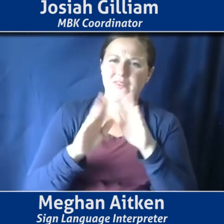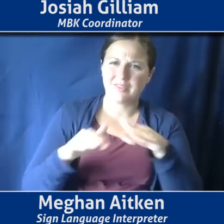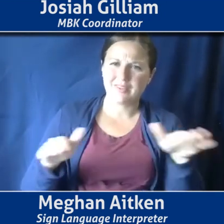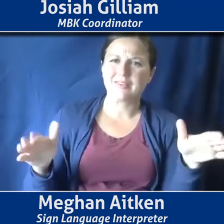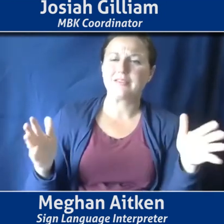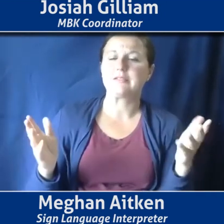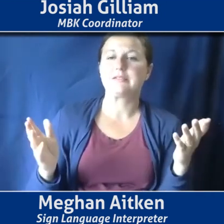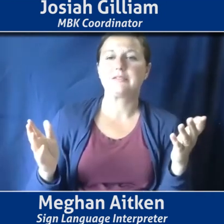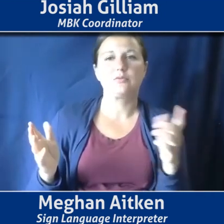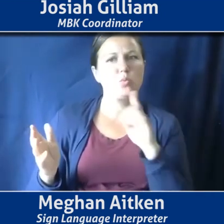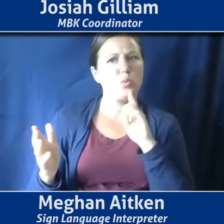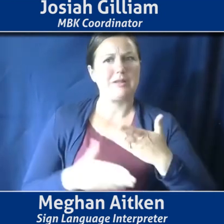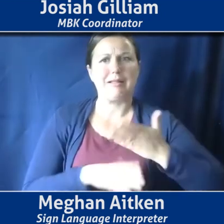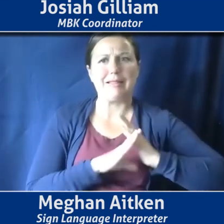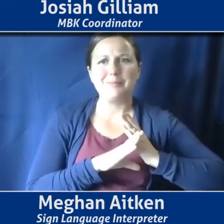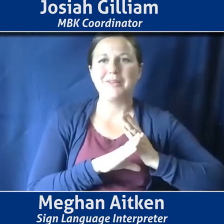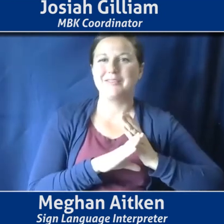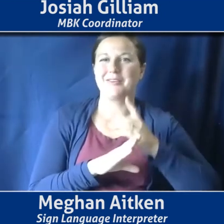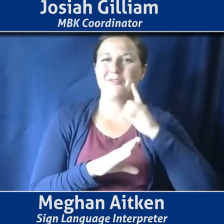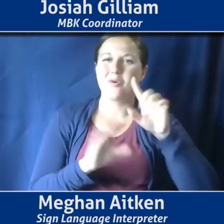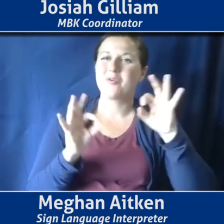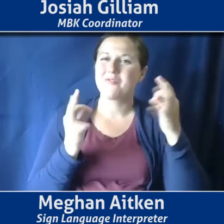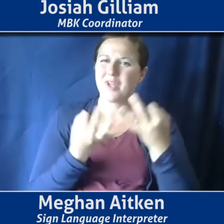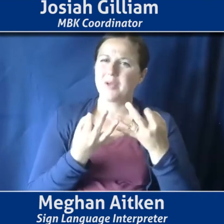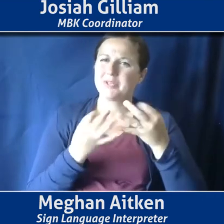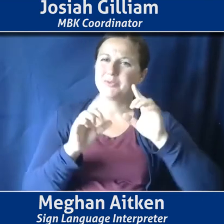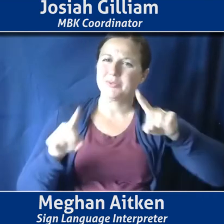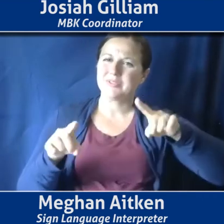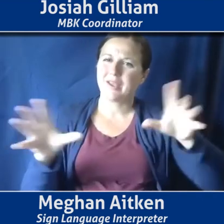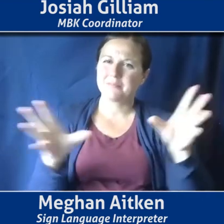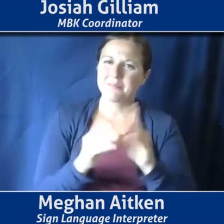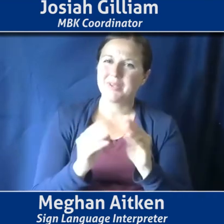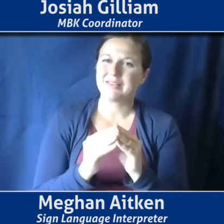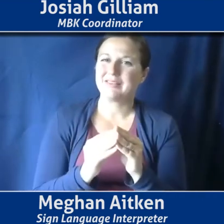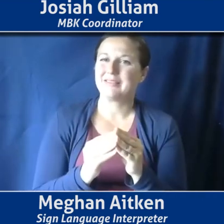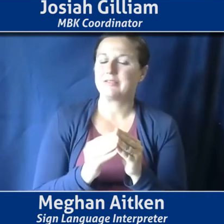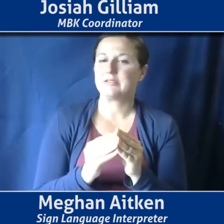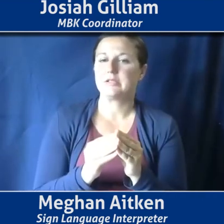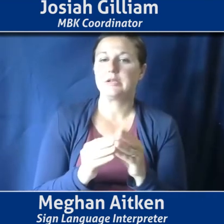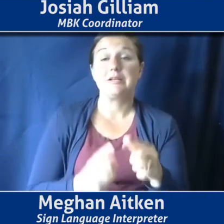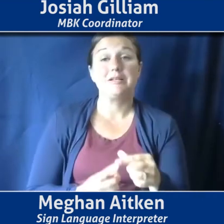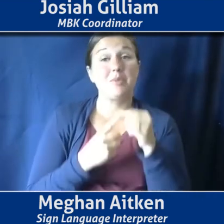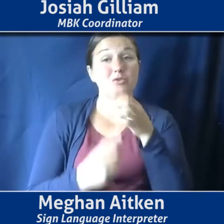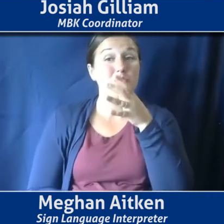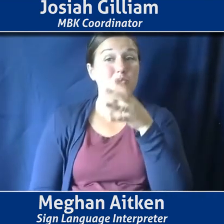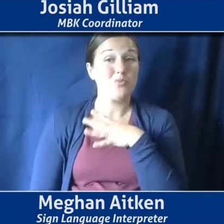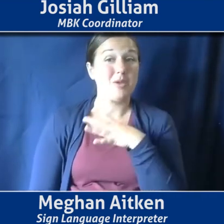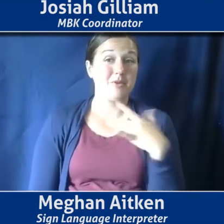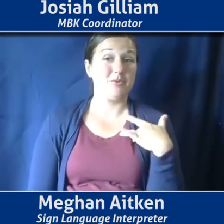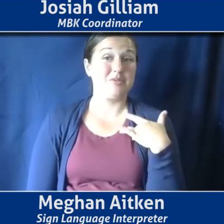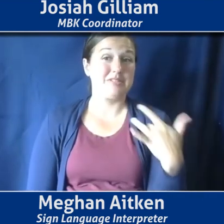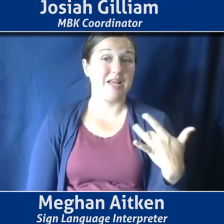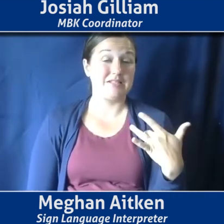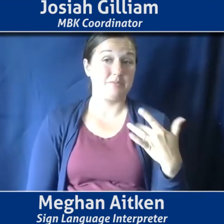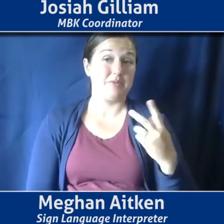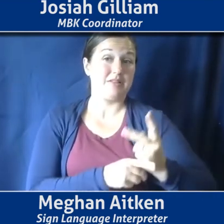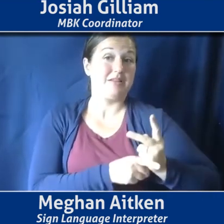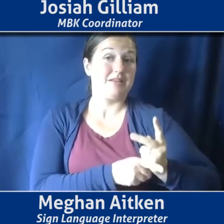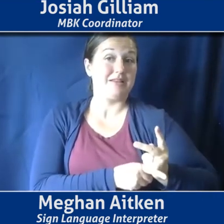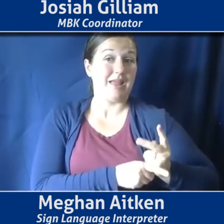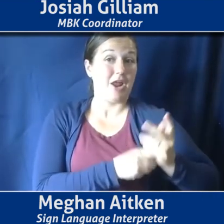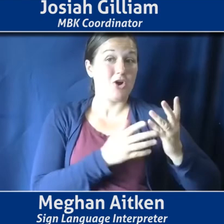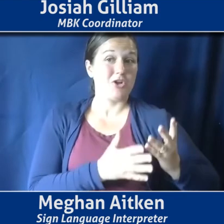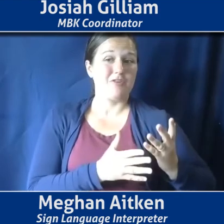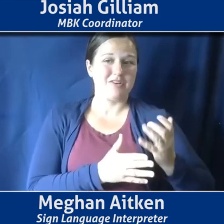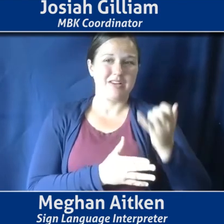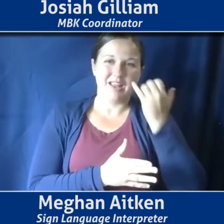can be a huge barrier for, um, families to be able to attend meetings and especially women who do tend to be the caregivers in the home. You know, if you